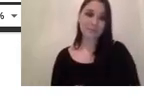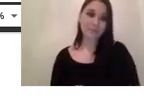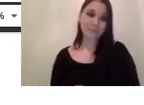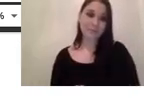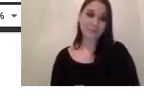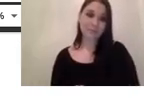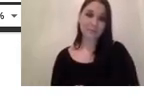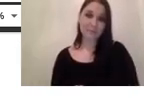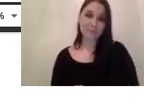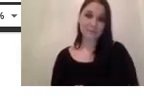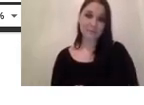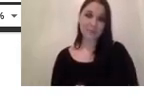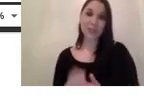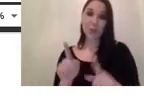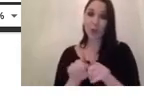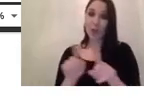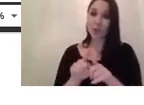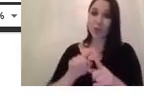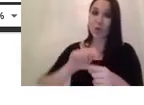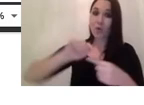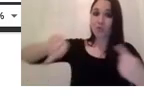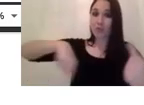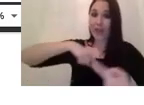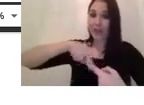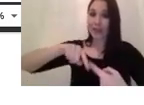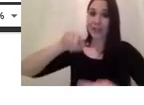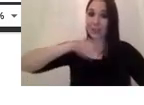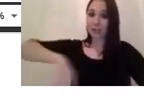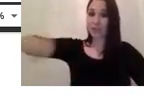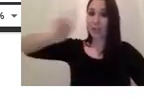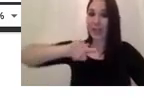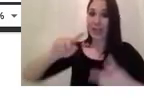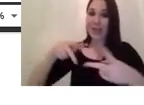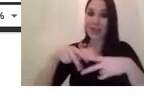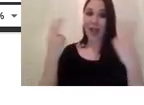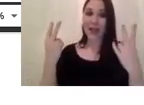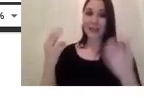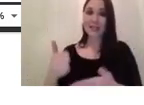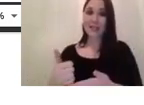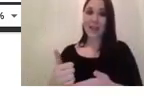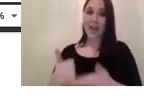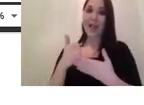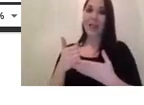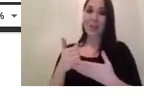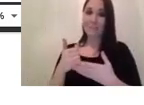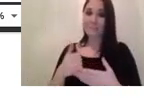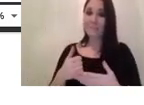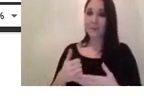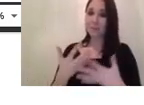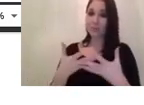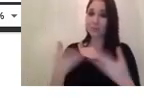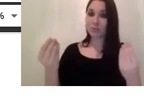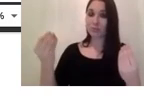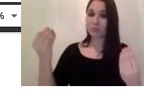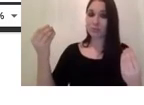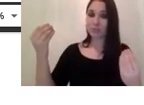um yeah you also have ring lights that actually help you to to get rid of of shadows in